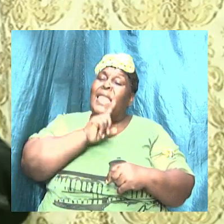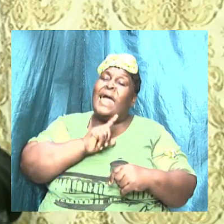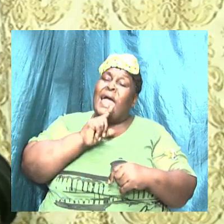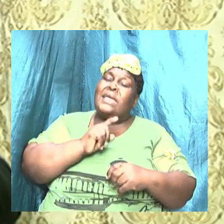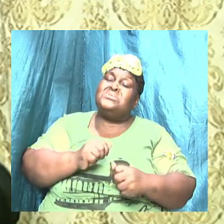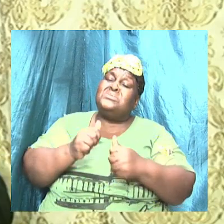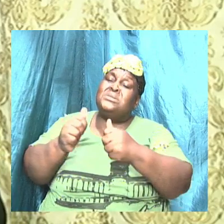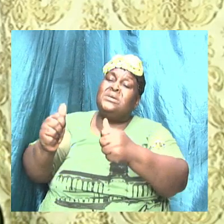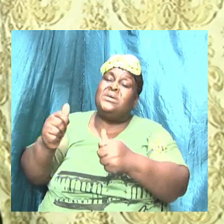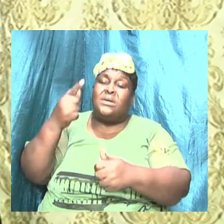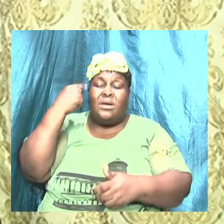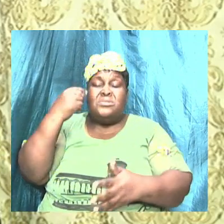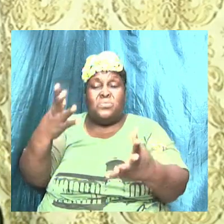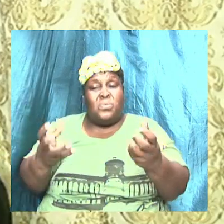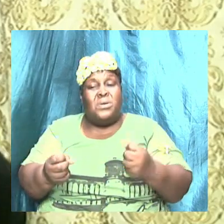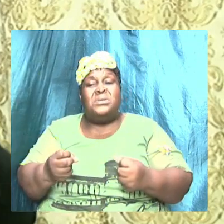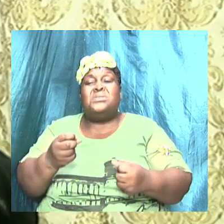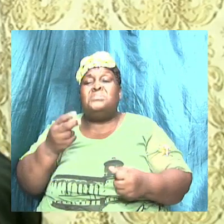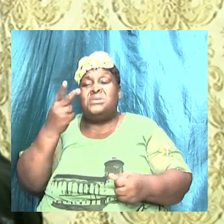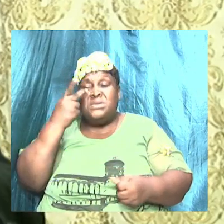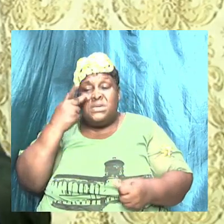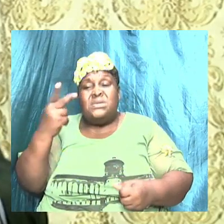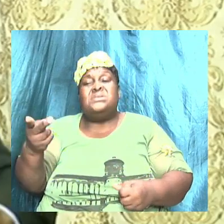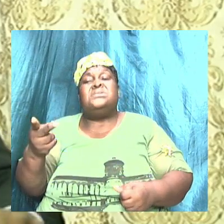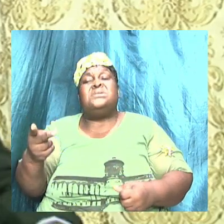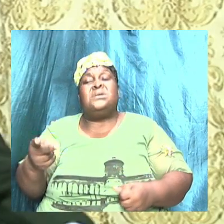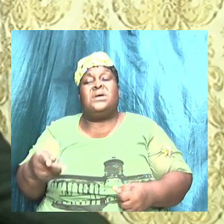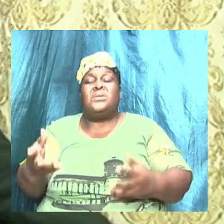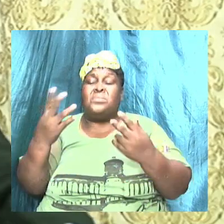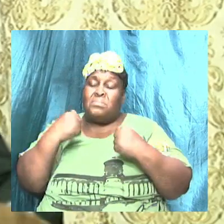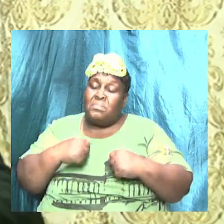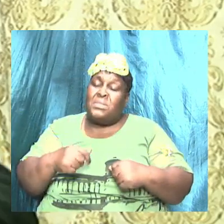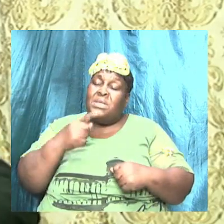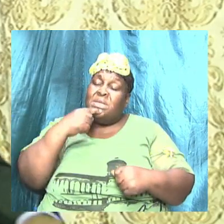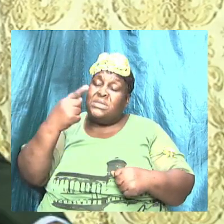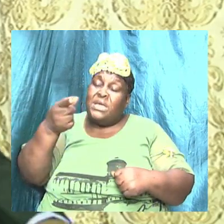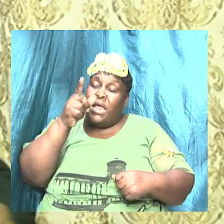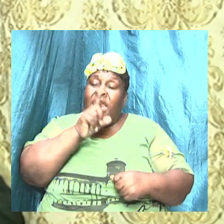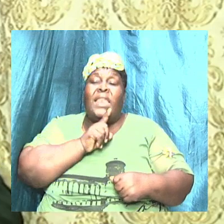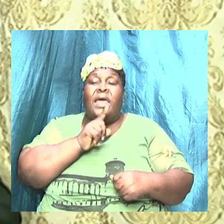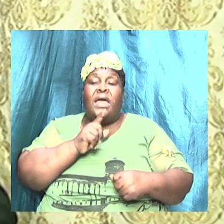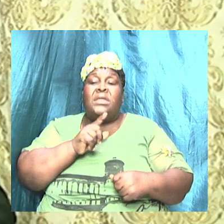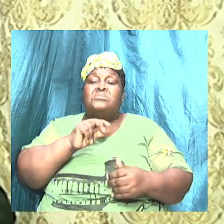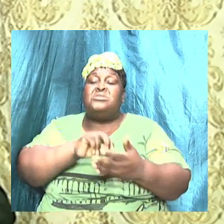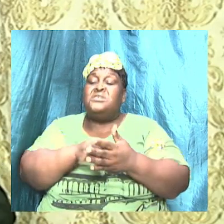they Want to be seen And when they Come and tell The lie They drop Down Dead